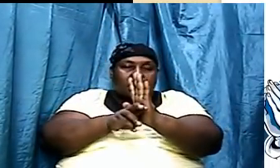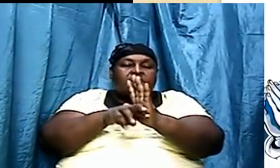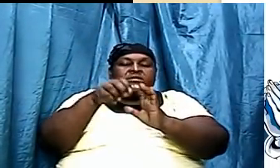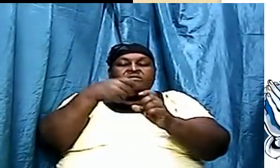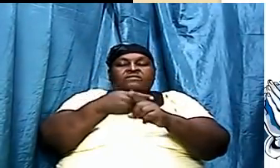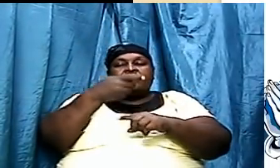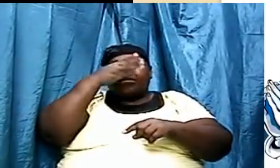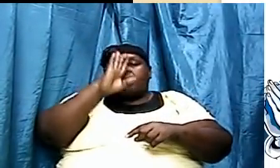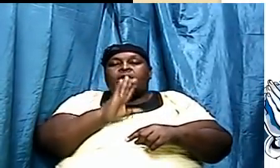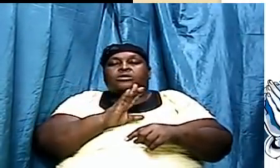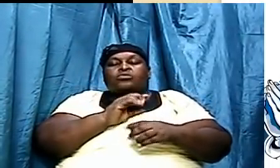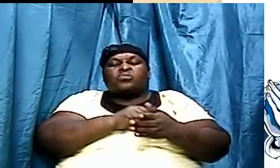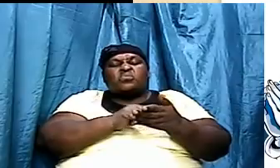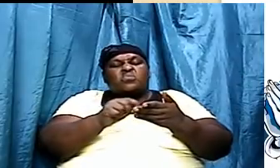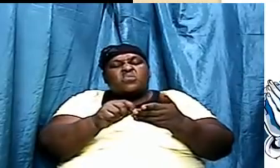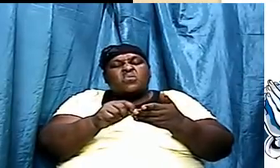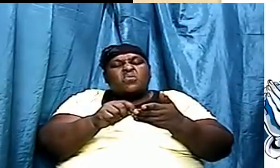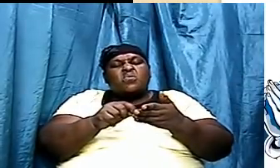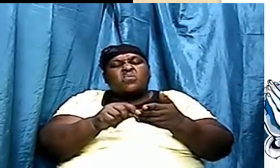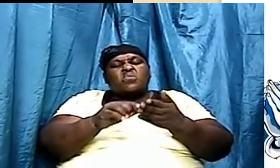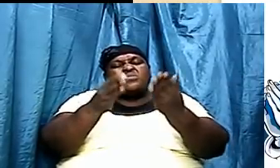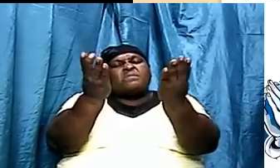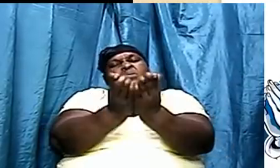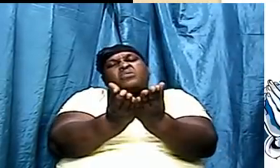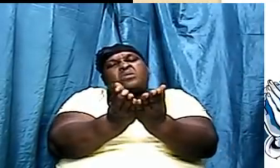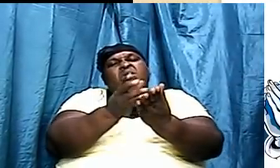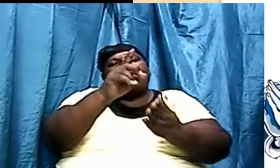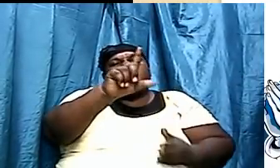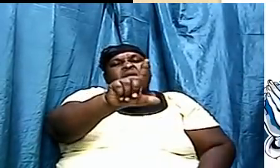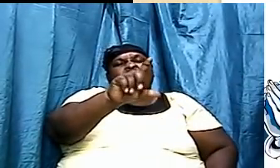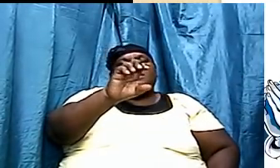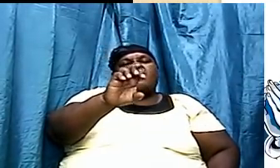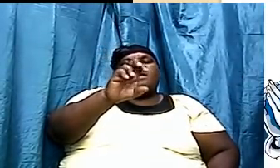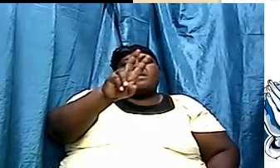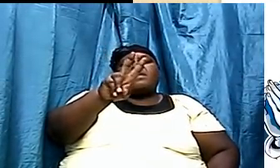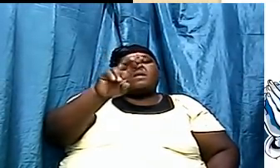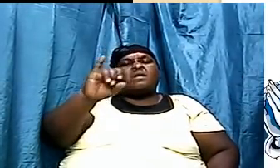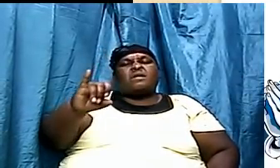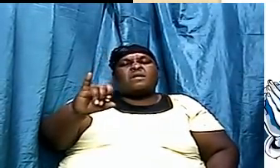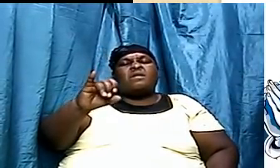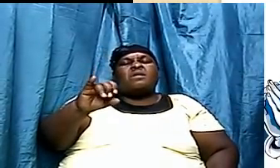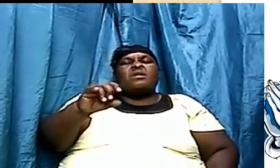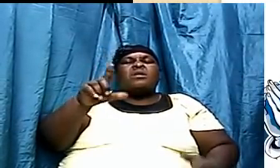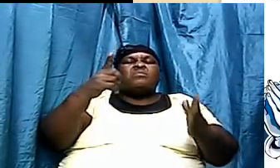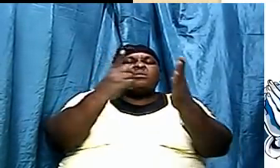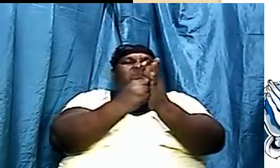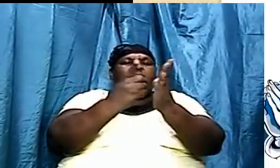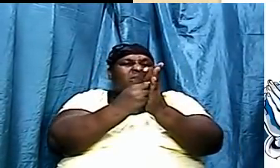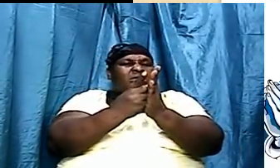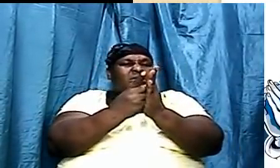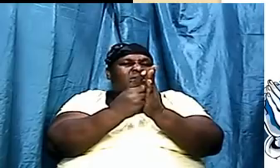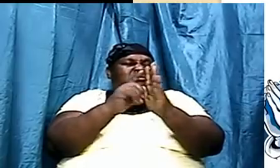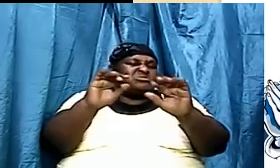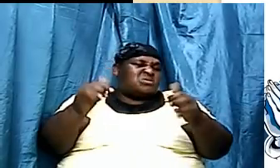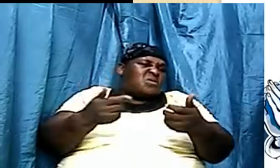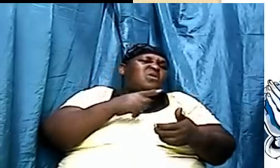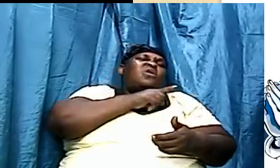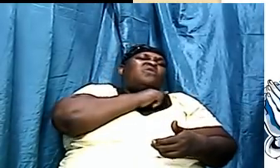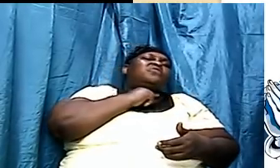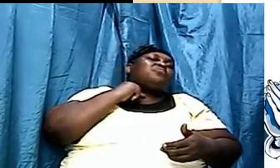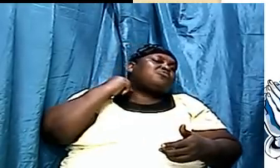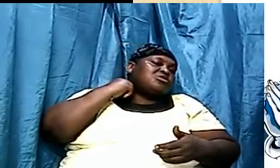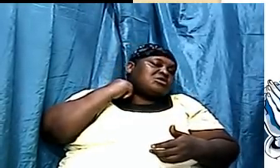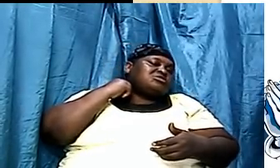God, he wrote the book of Leviticus, which are practically laws that would have governed how the priest should operate. It was